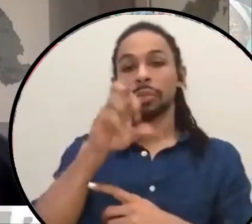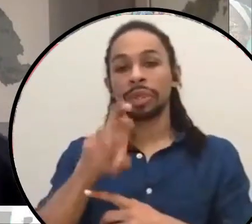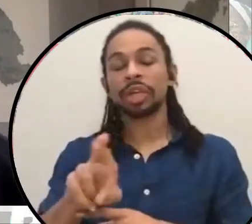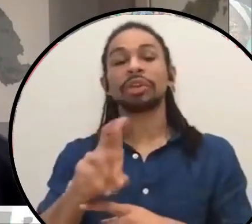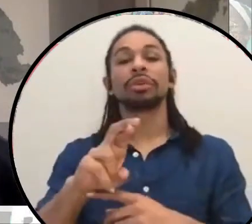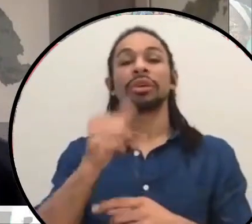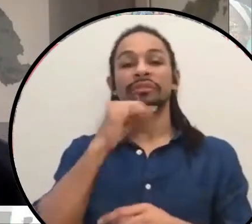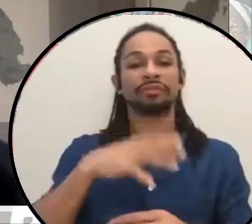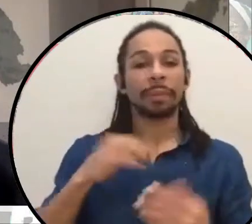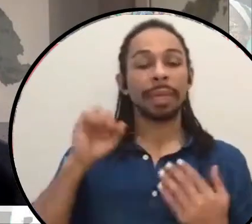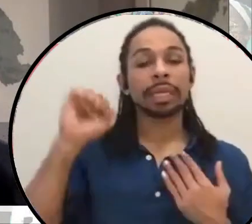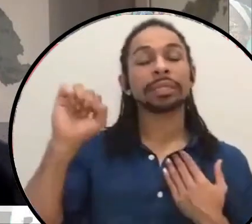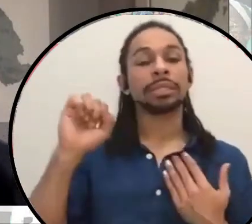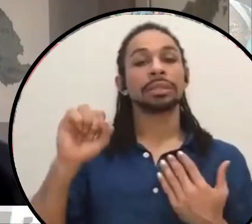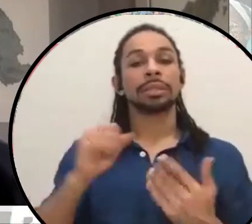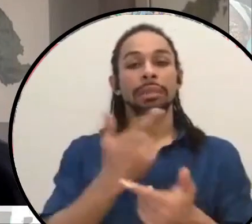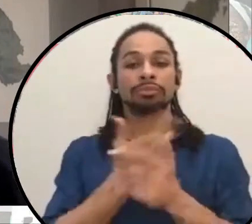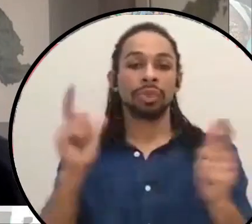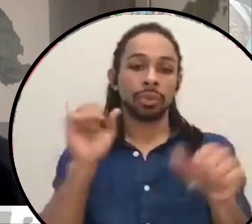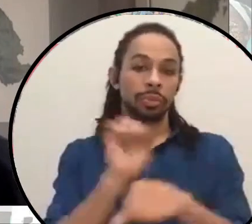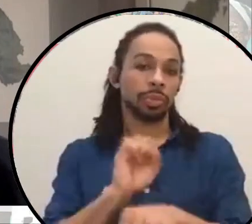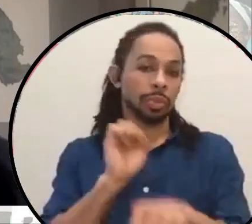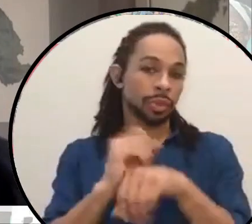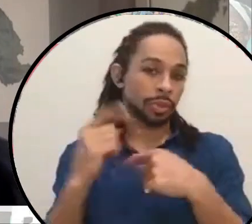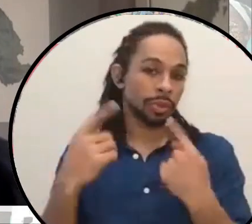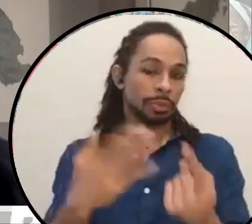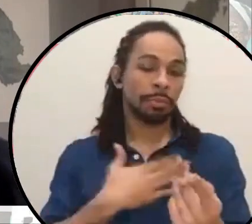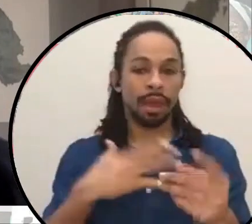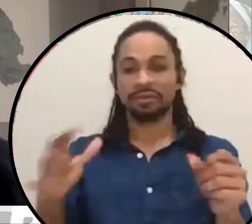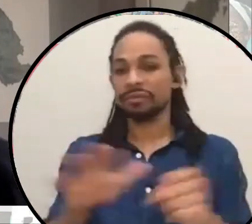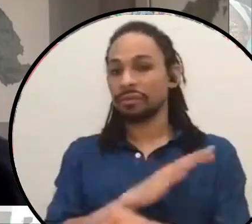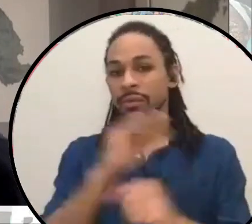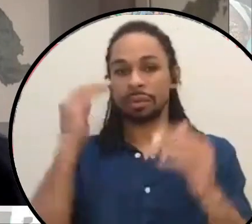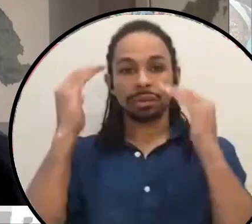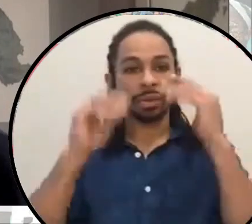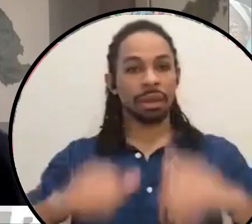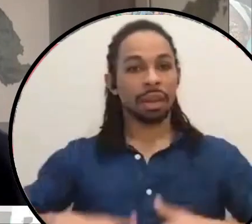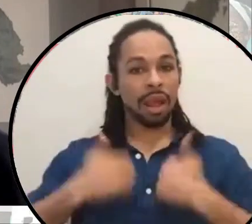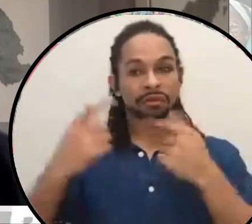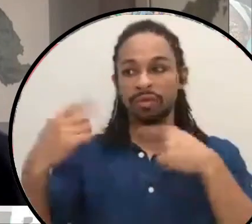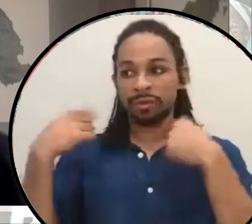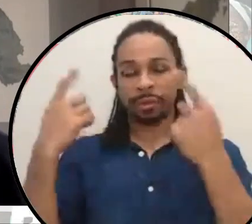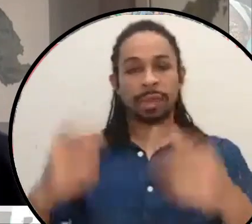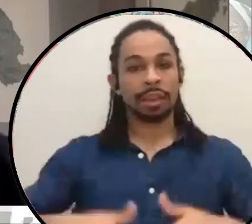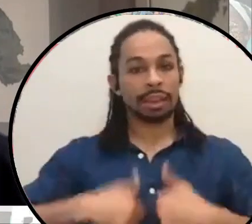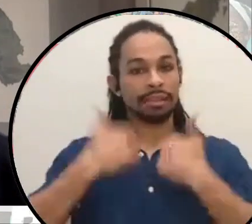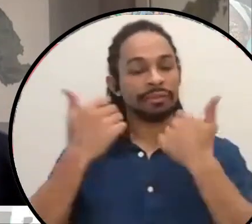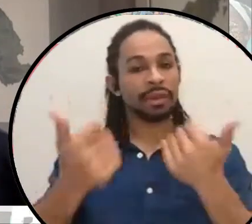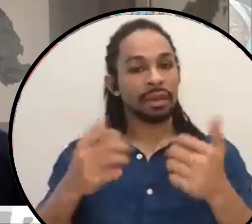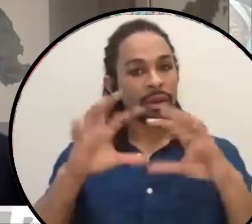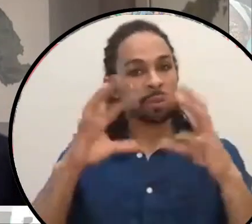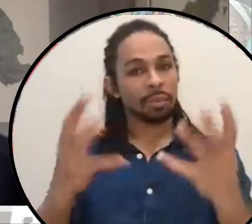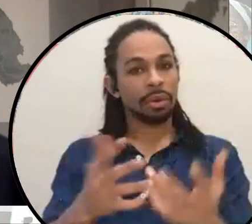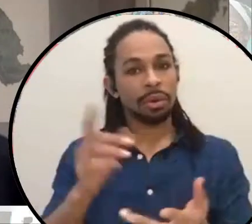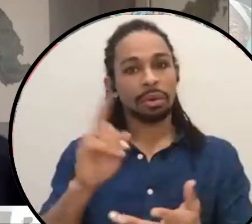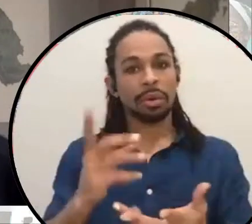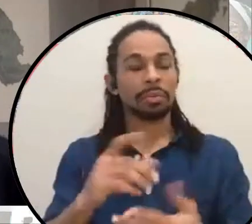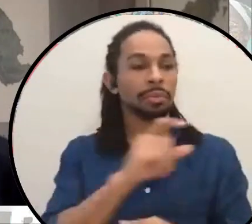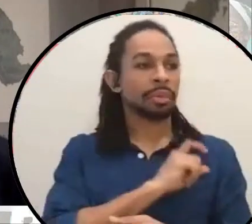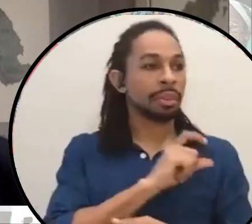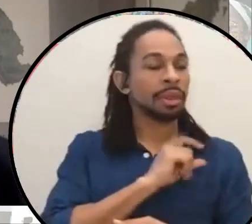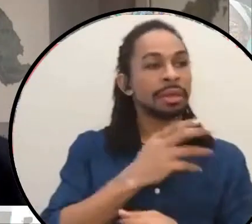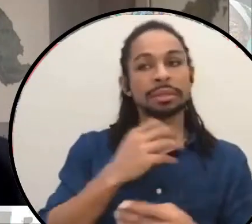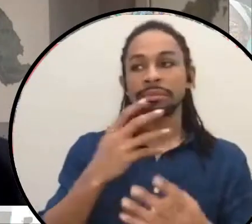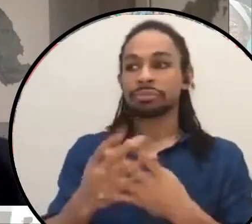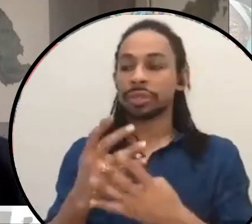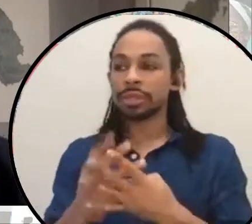long time. And for my whole adult life, we've been living in a time where police and prisons were justified as